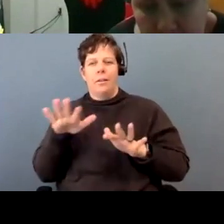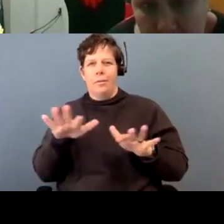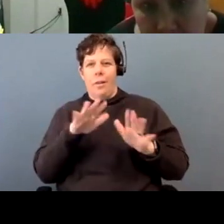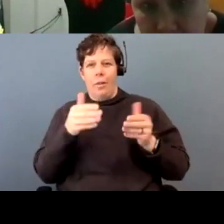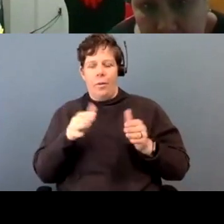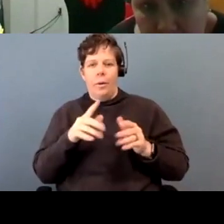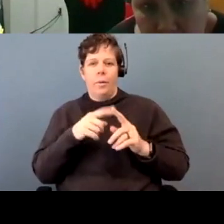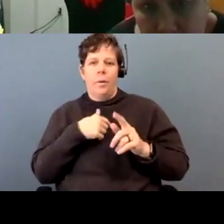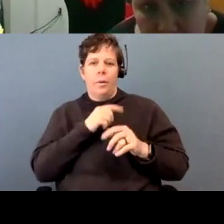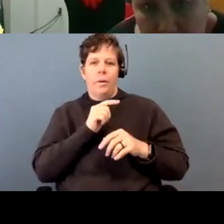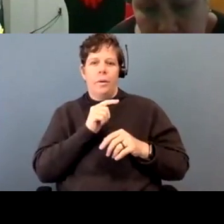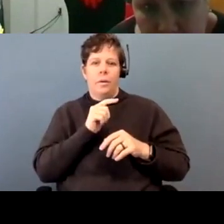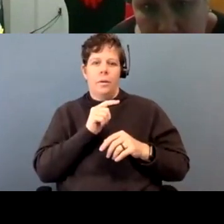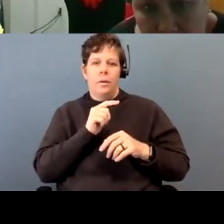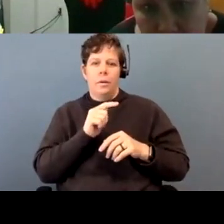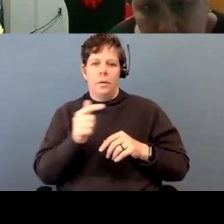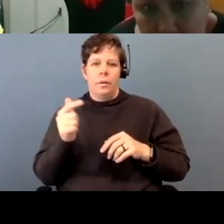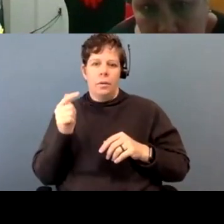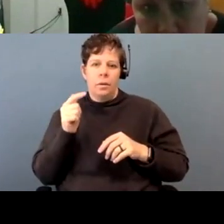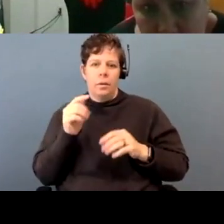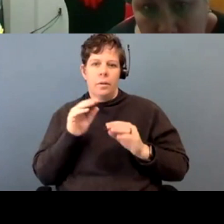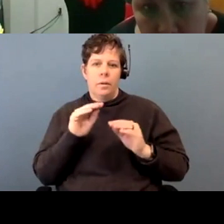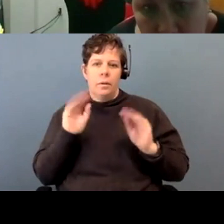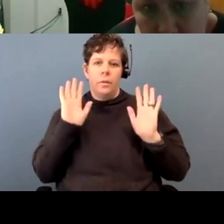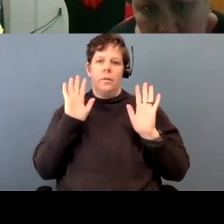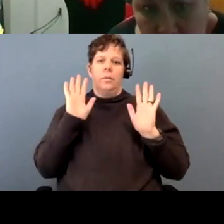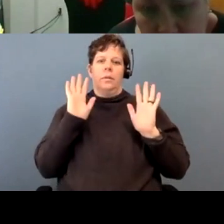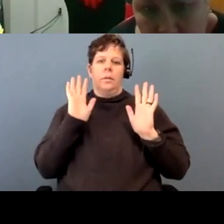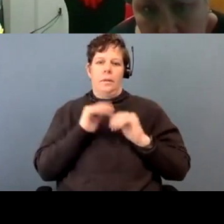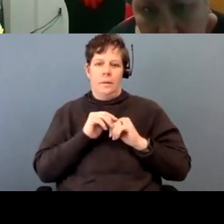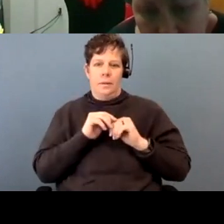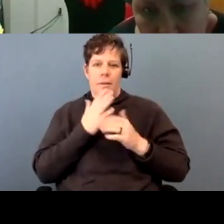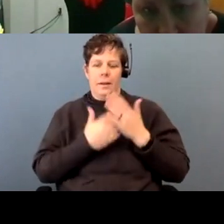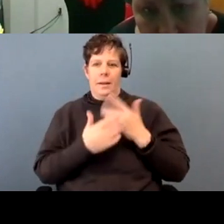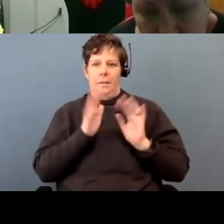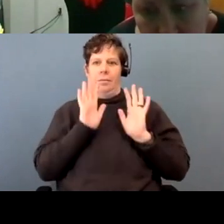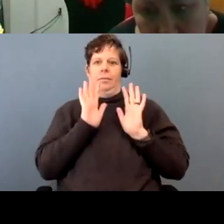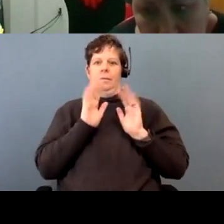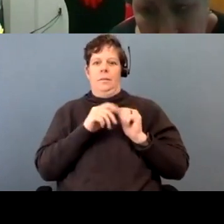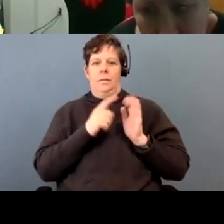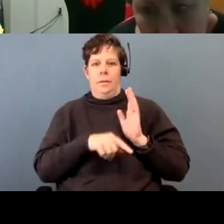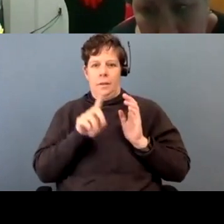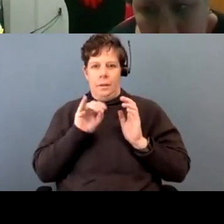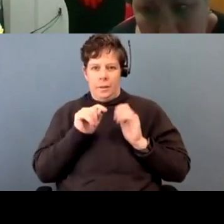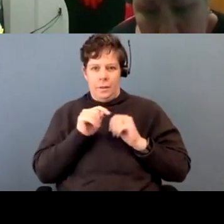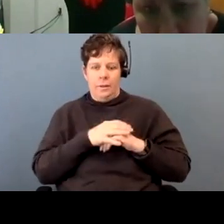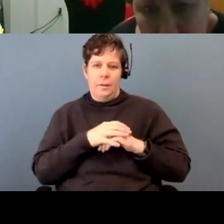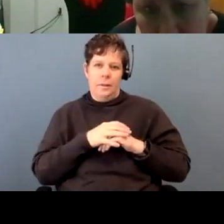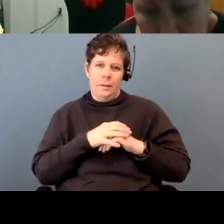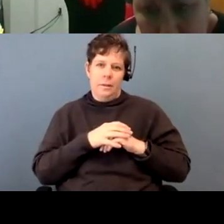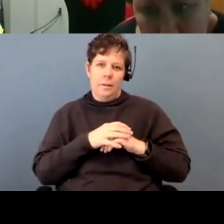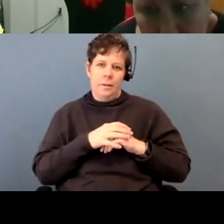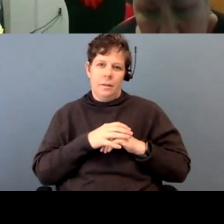we're going around with the sponge bowl, there's no ones that are like, like, no, we can't, we can't do that. We're like, oh, okay. There's just,